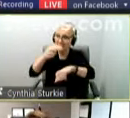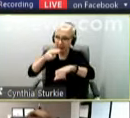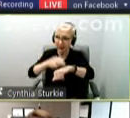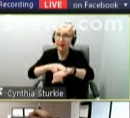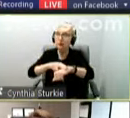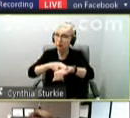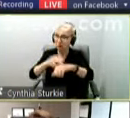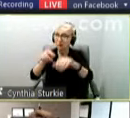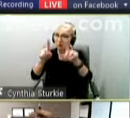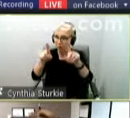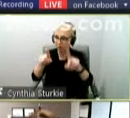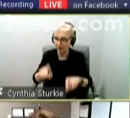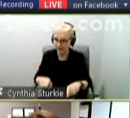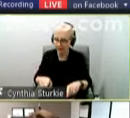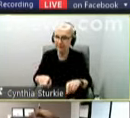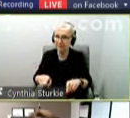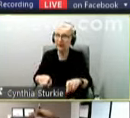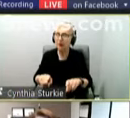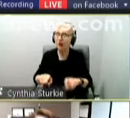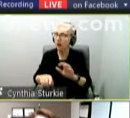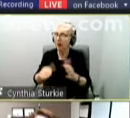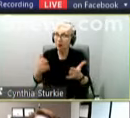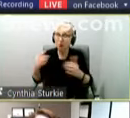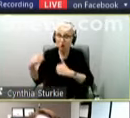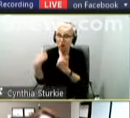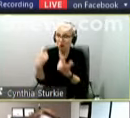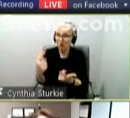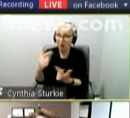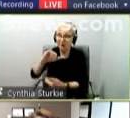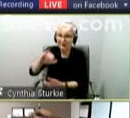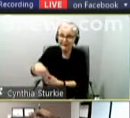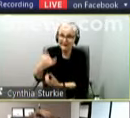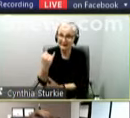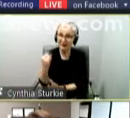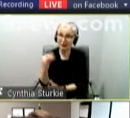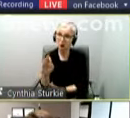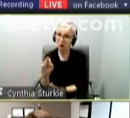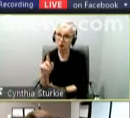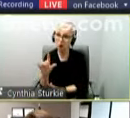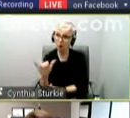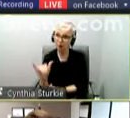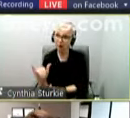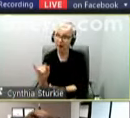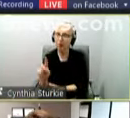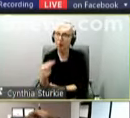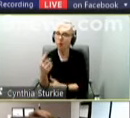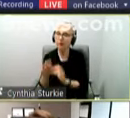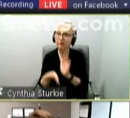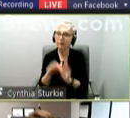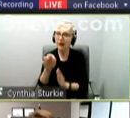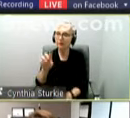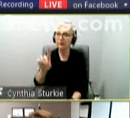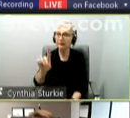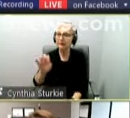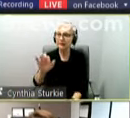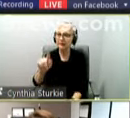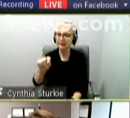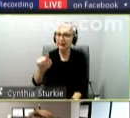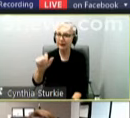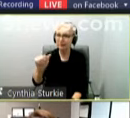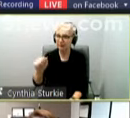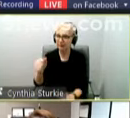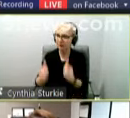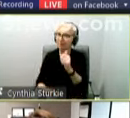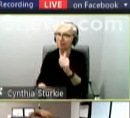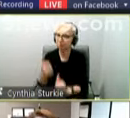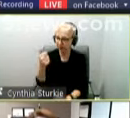sequenced since July have been the Delta variant. We have not confirmed any Omicron variant samples in Colorado, but both CDPHE lab and